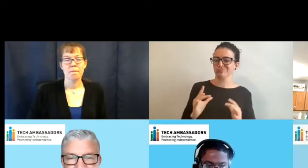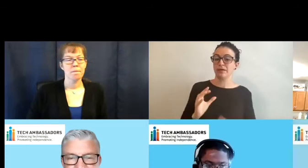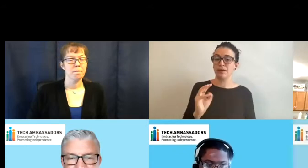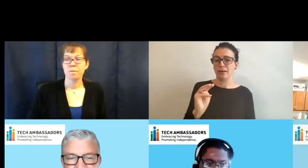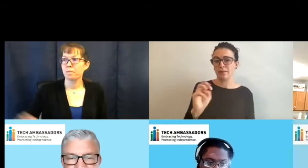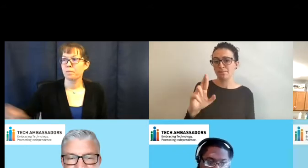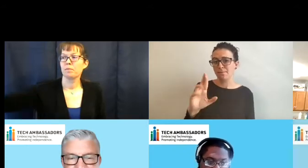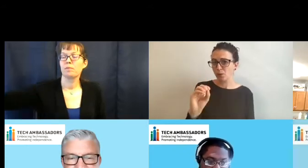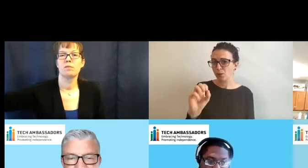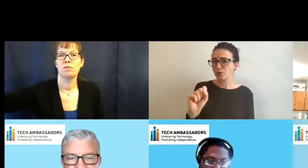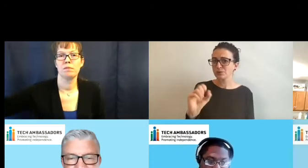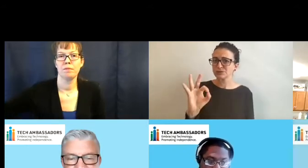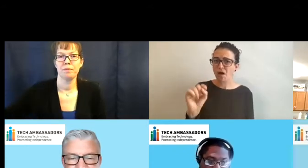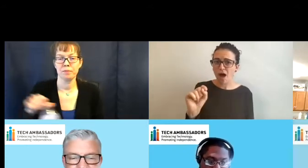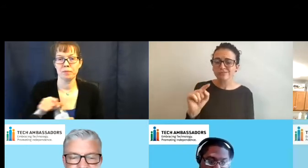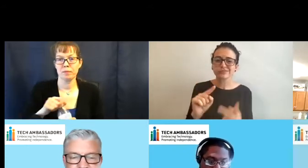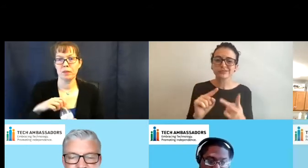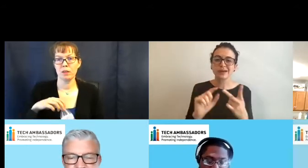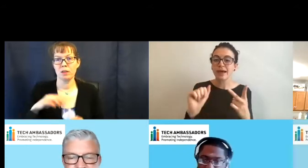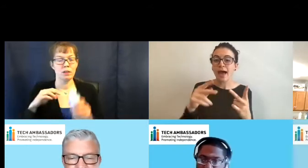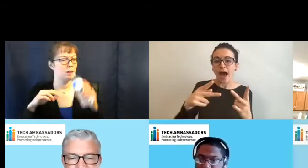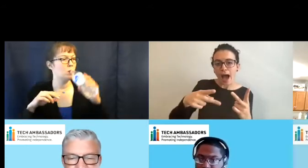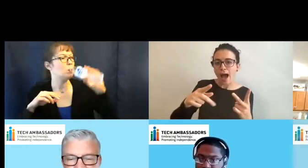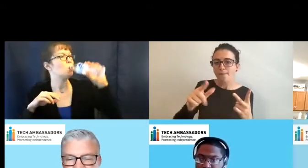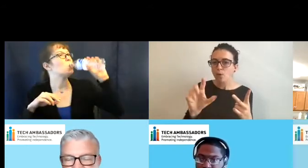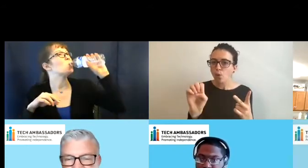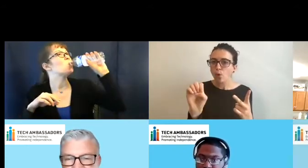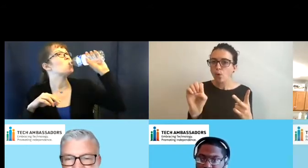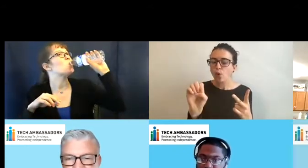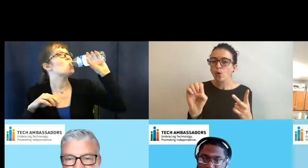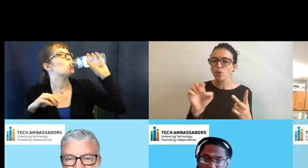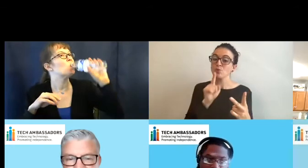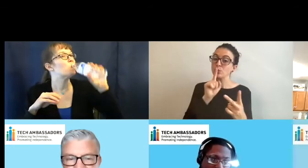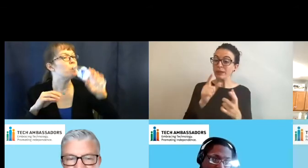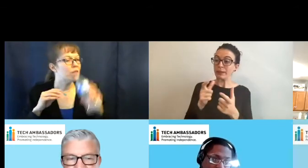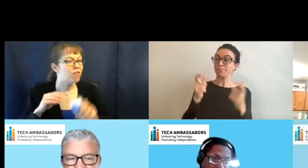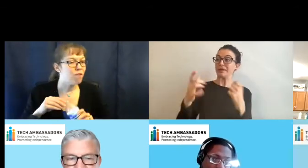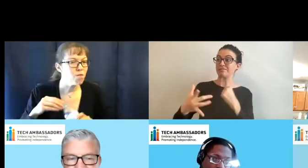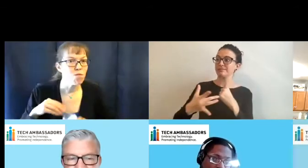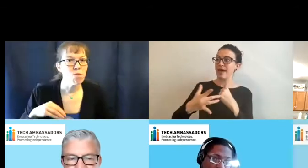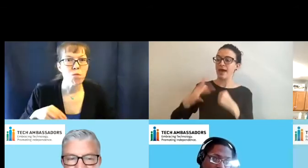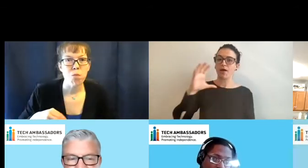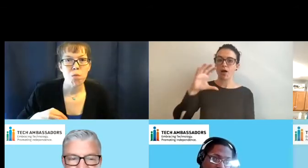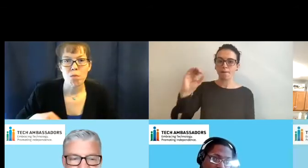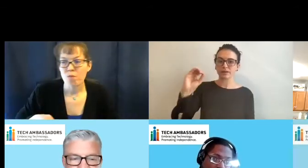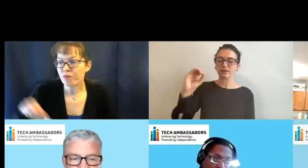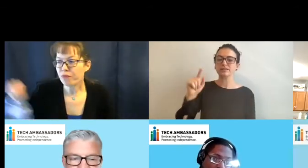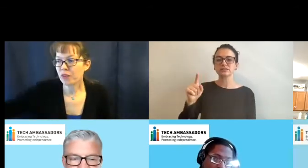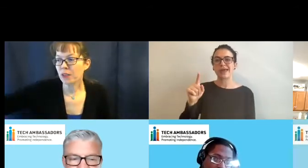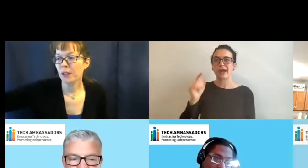Apple and all these big companies are forever coming out with new softwares,